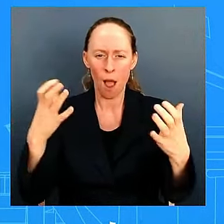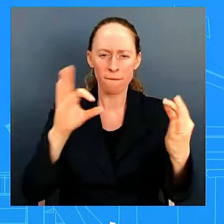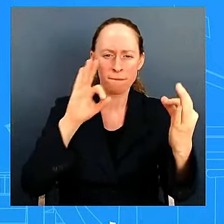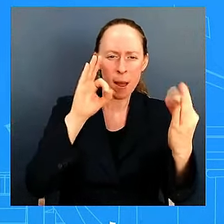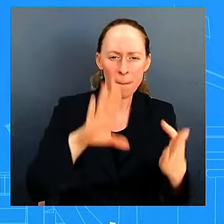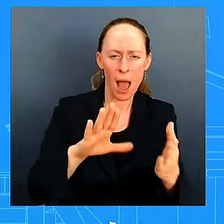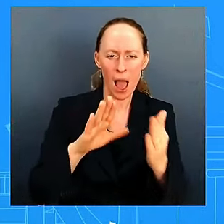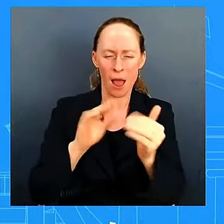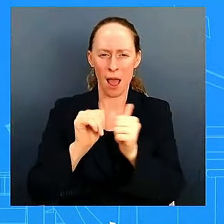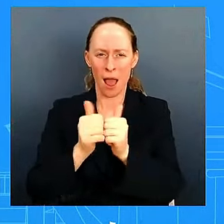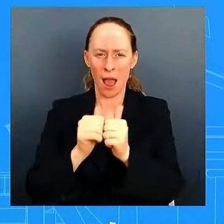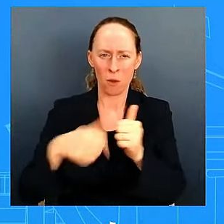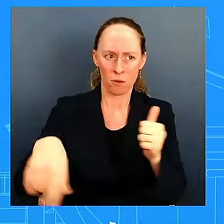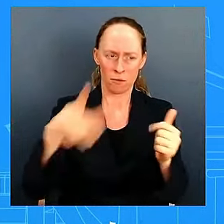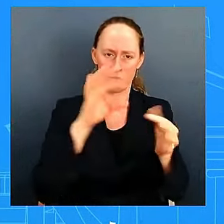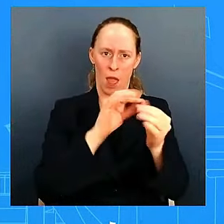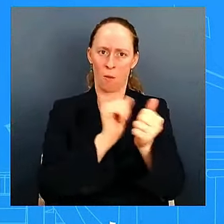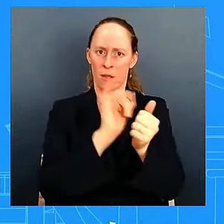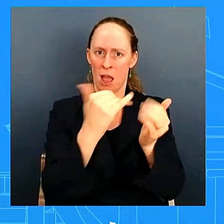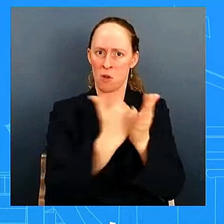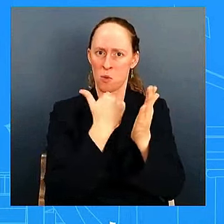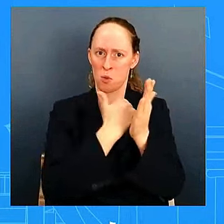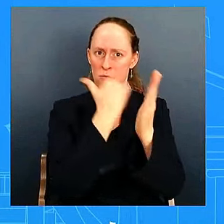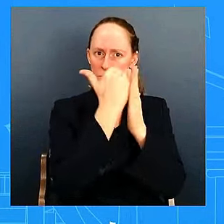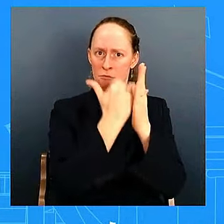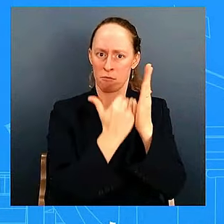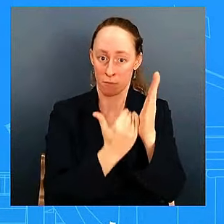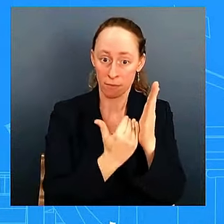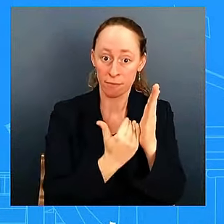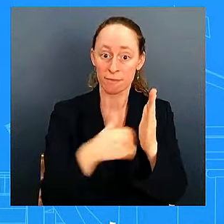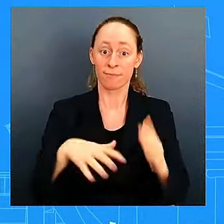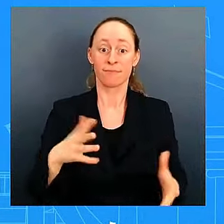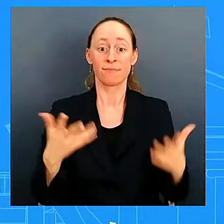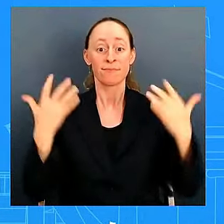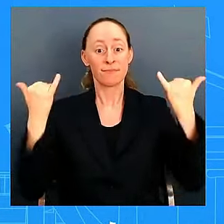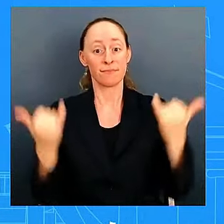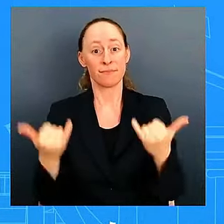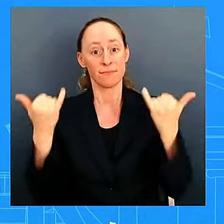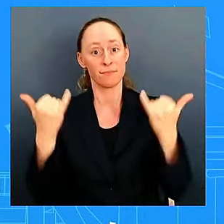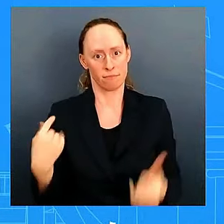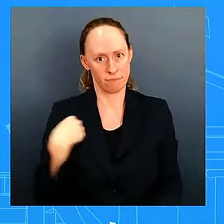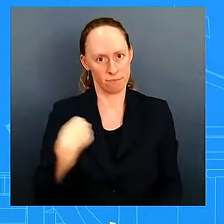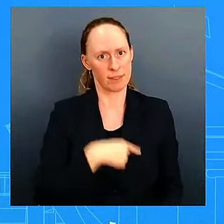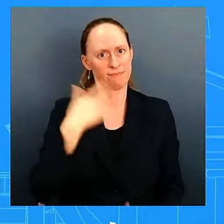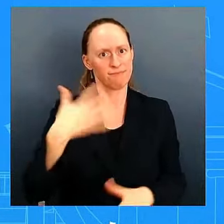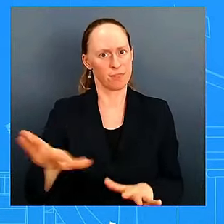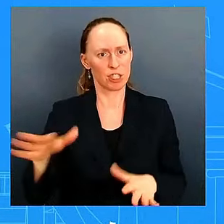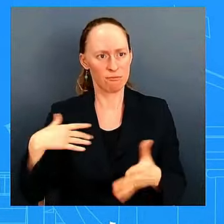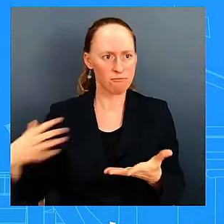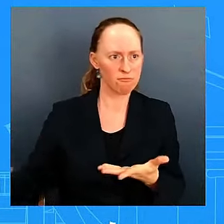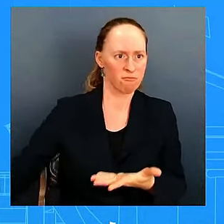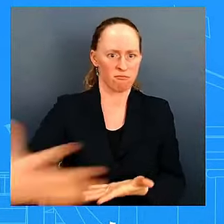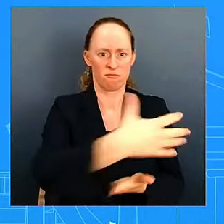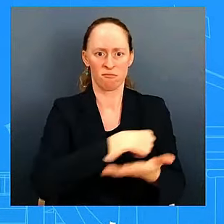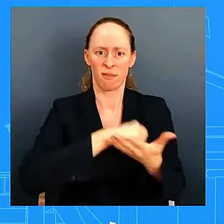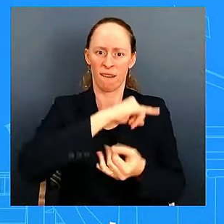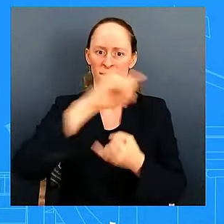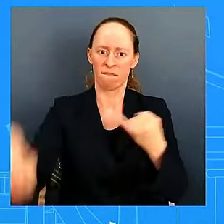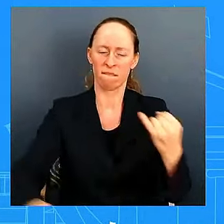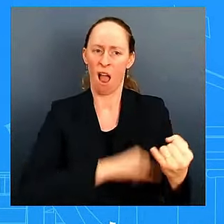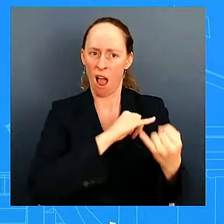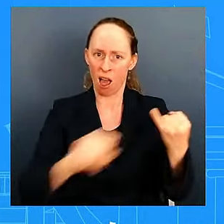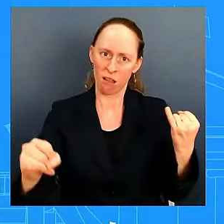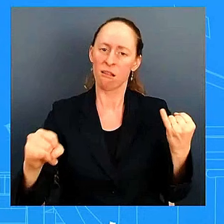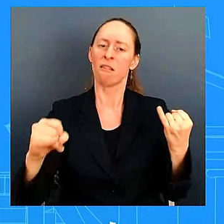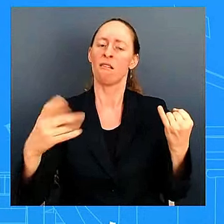now we have uh now we secured uh that final rule and so that's the action that you saw from doj and dhs